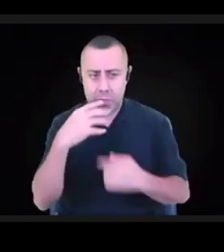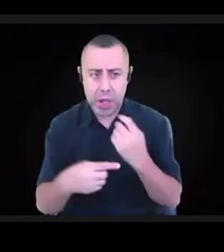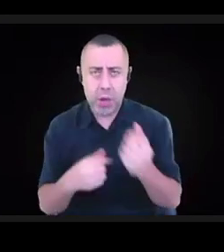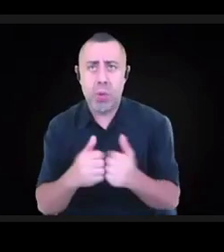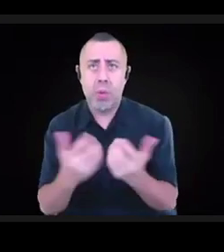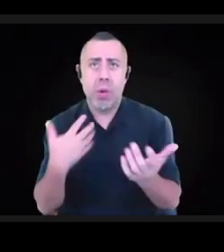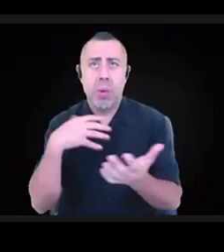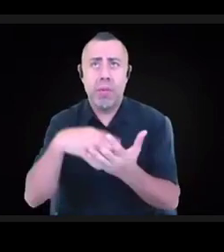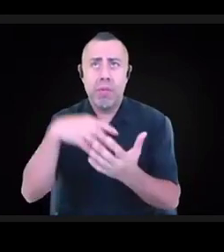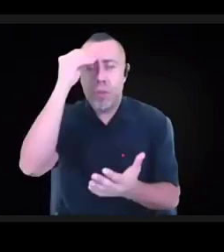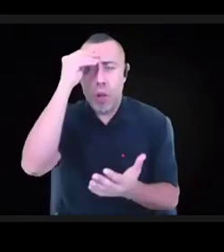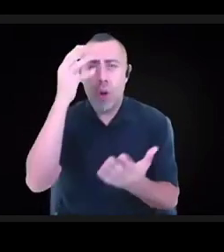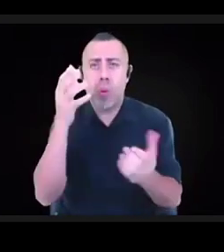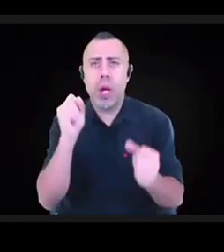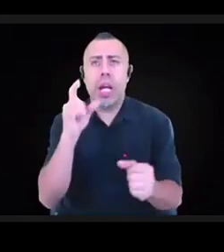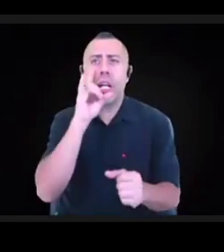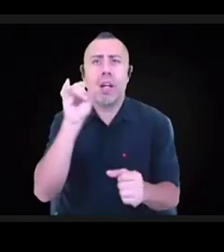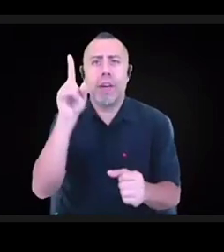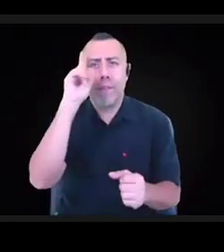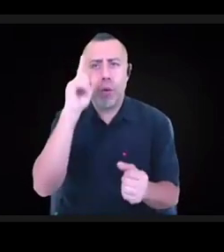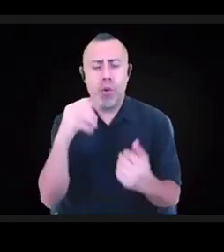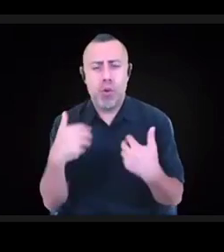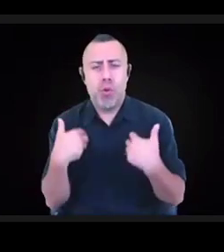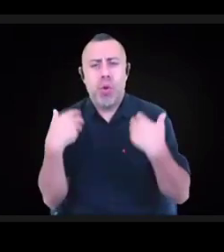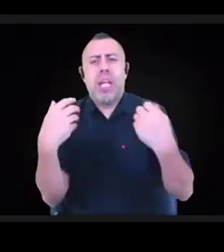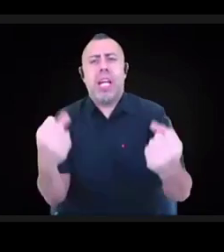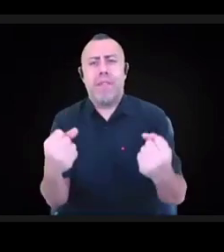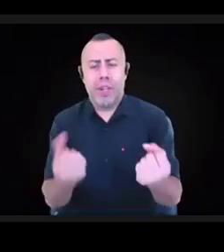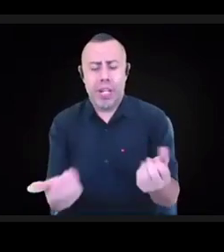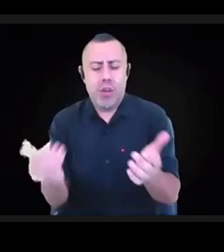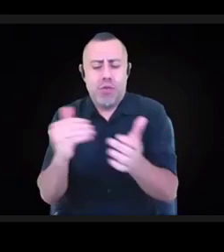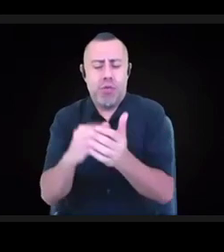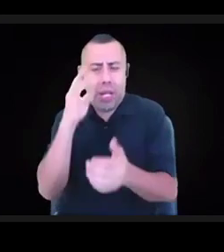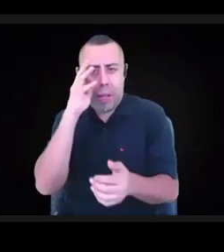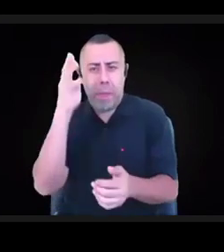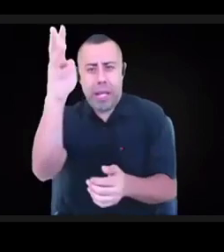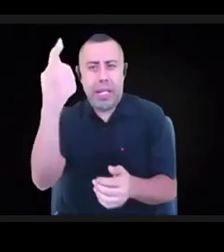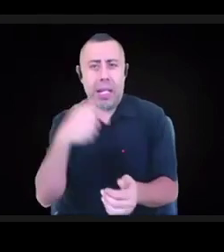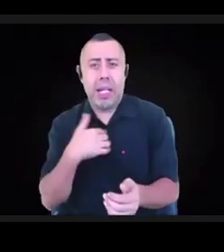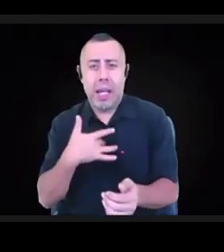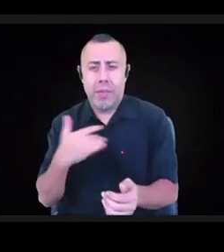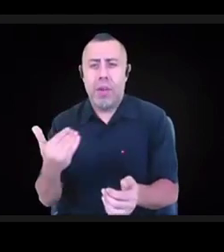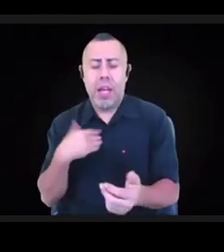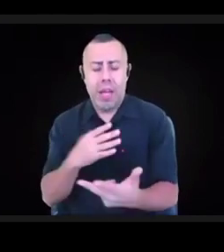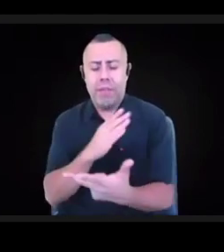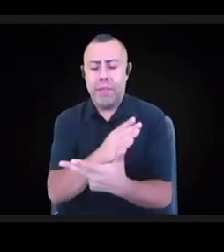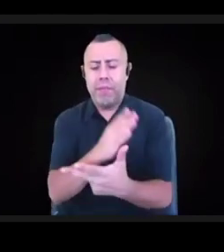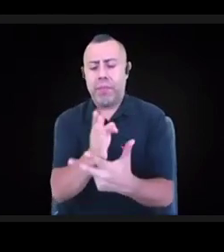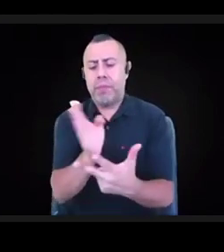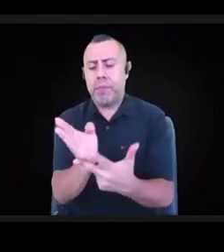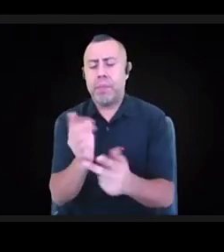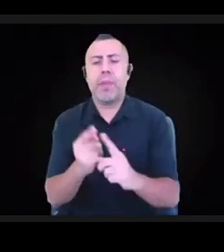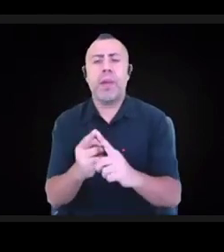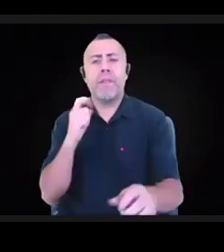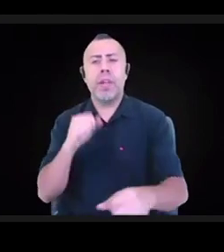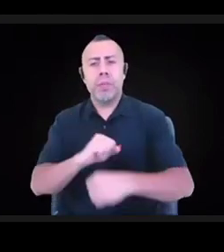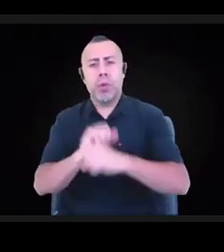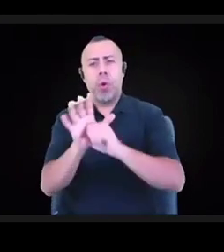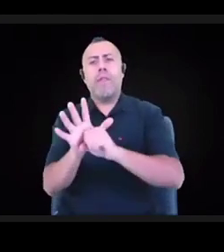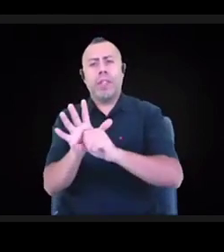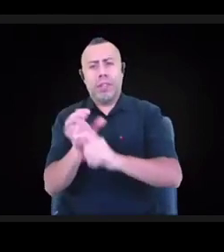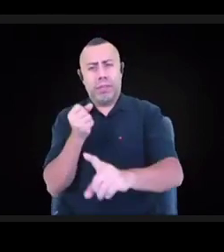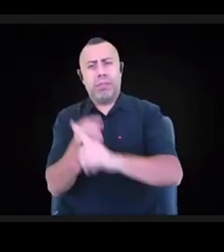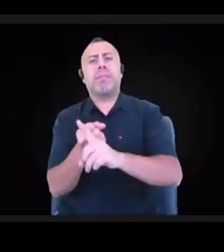to walk through the sort of three phases of what COVID did, how it landed, how it impacted, and the